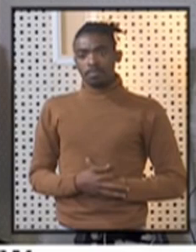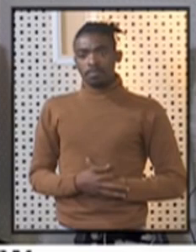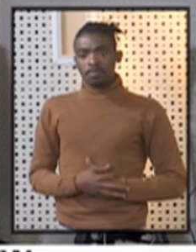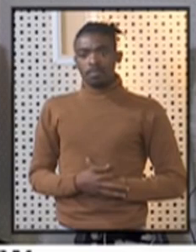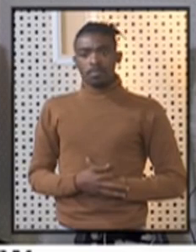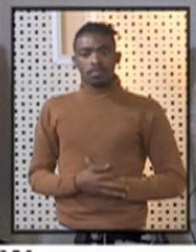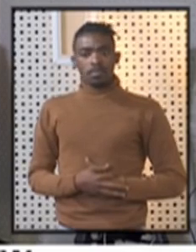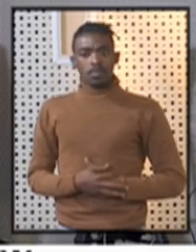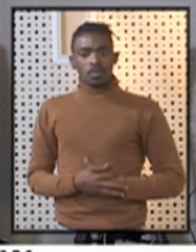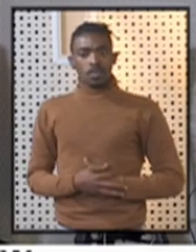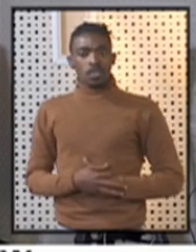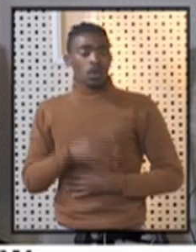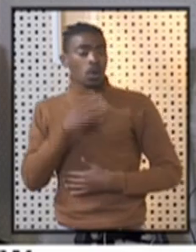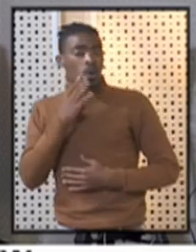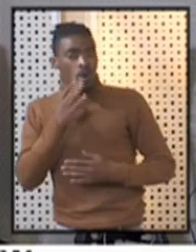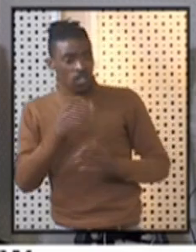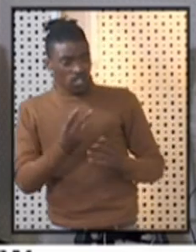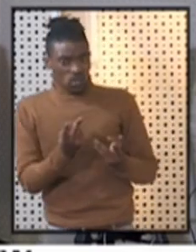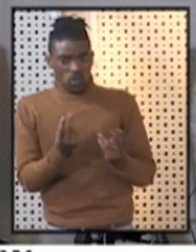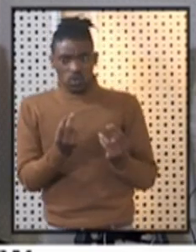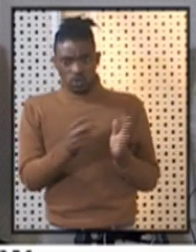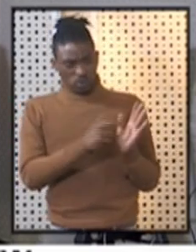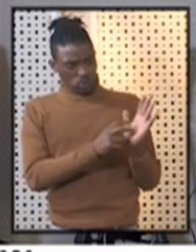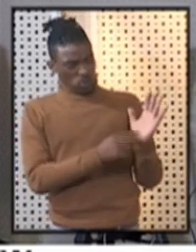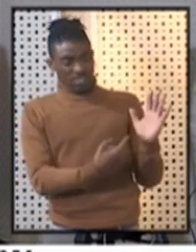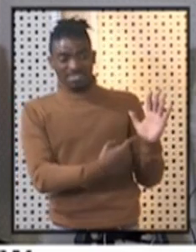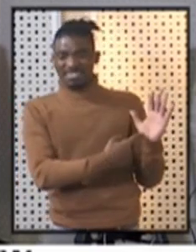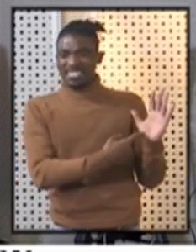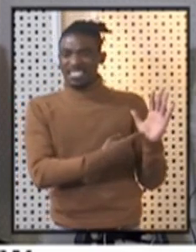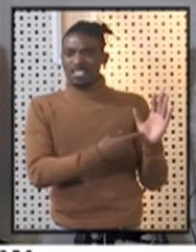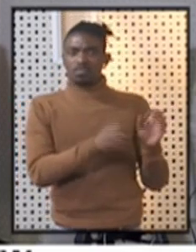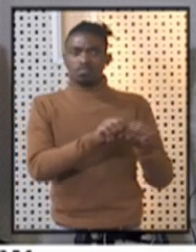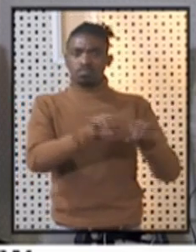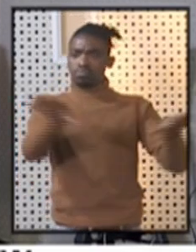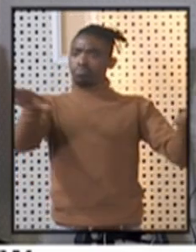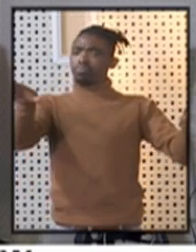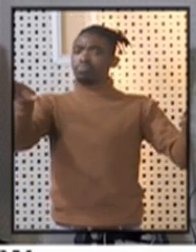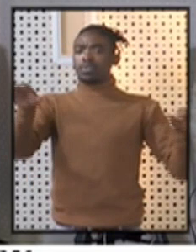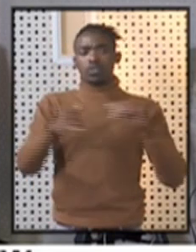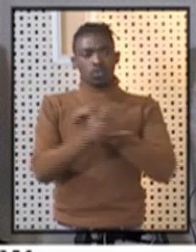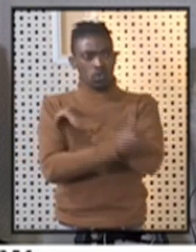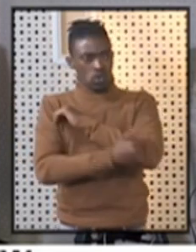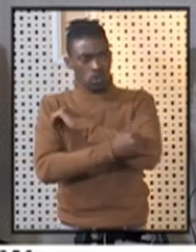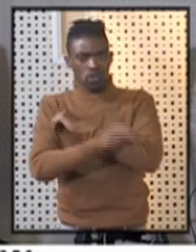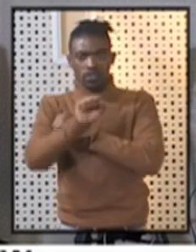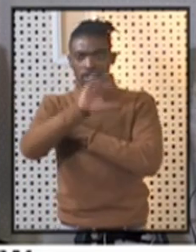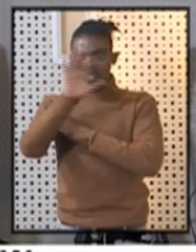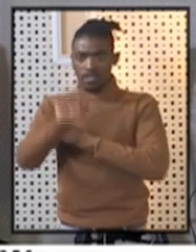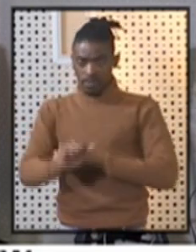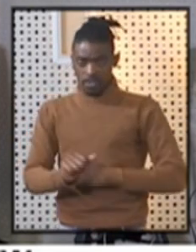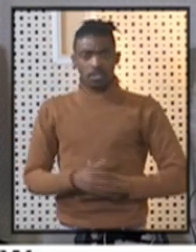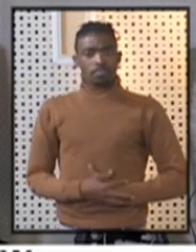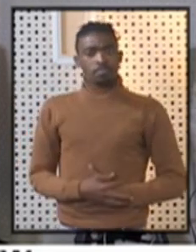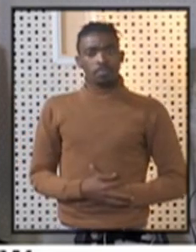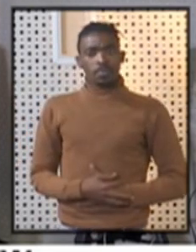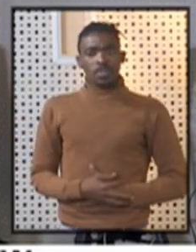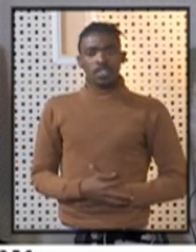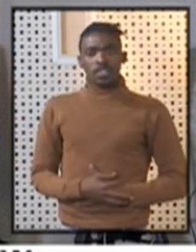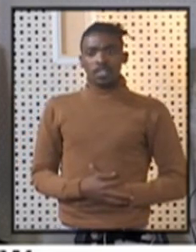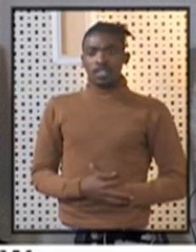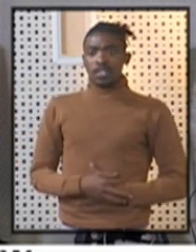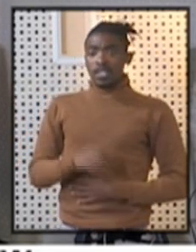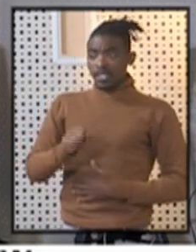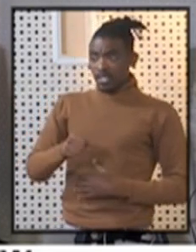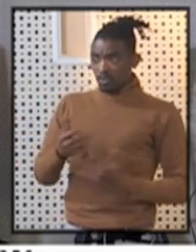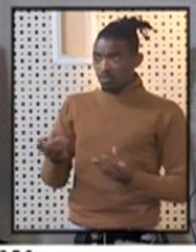be published? And we have Nadia again from Network24. And the question is, we received information from